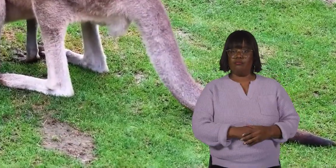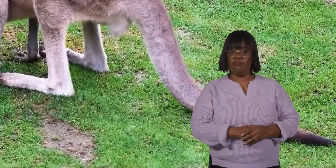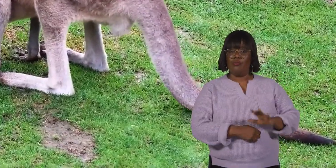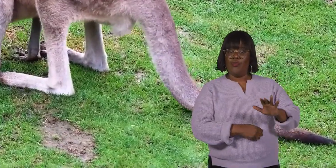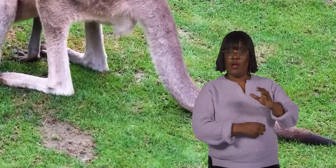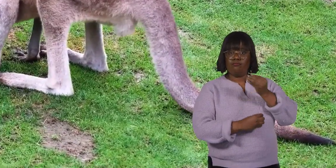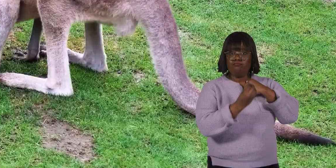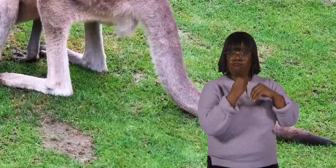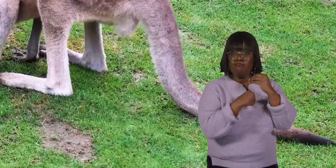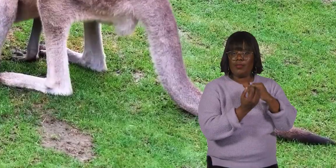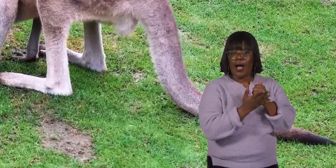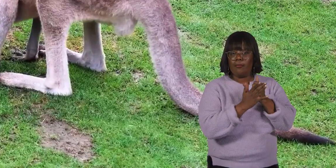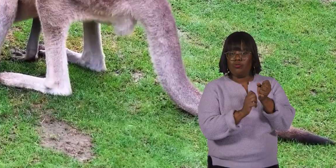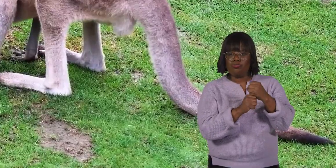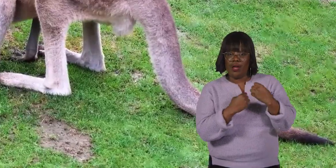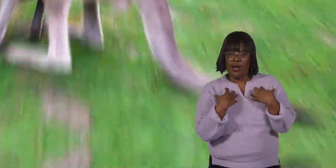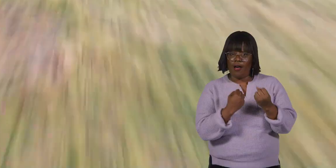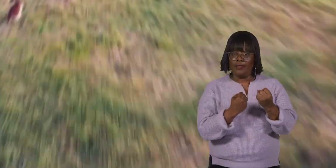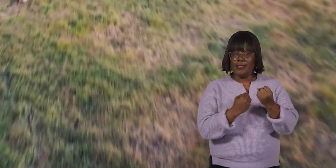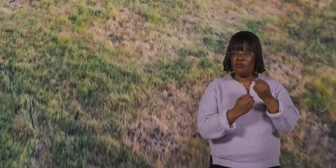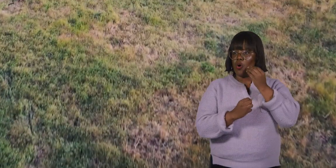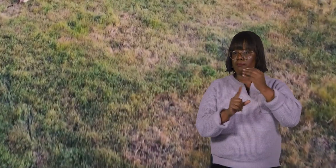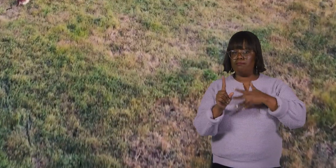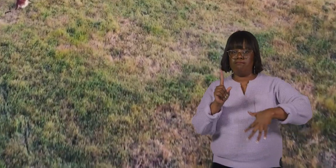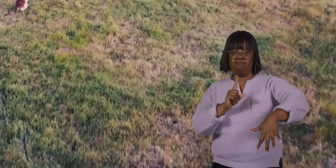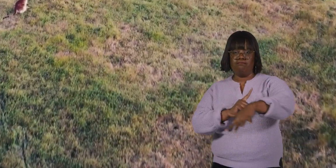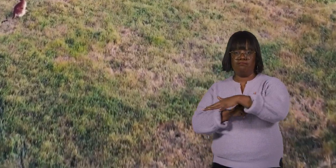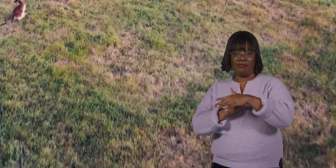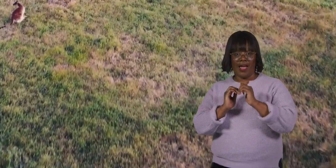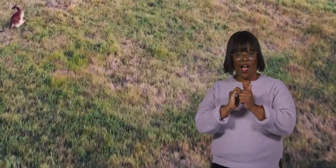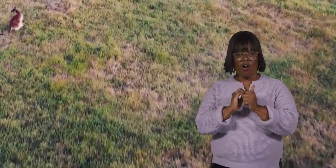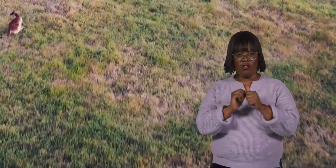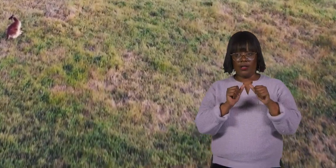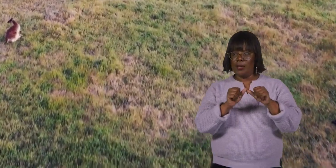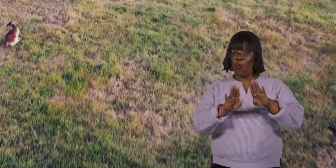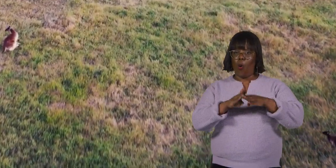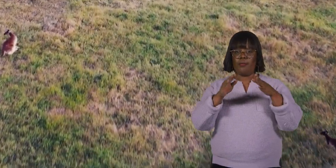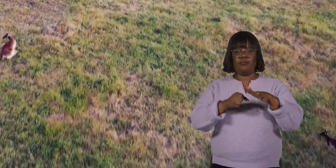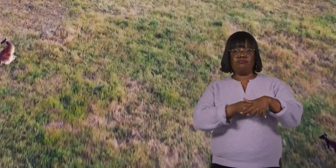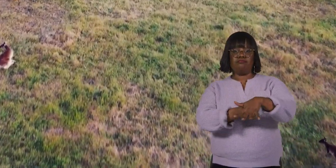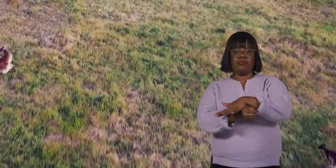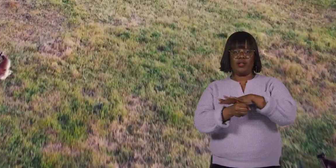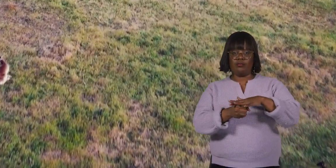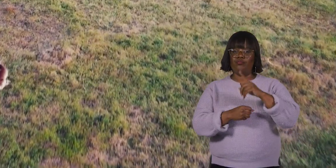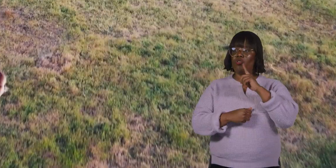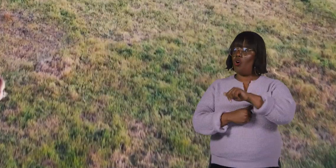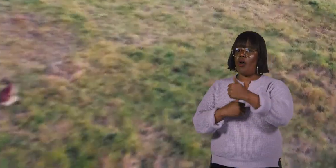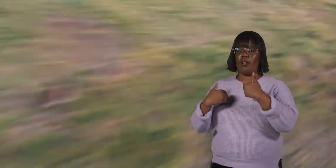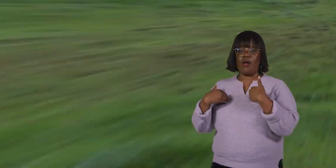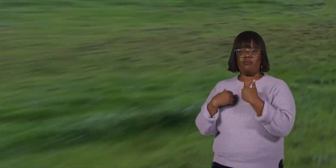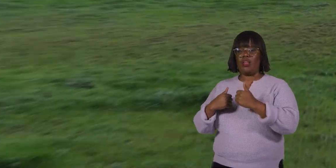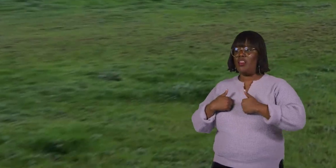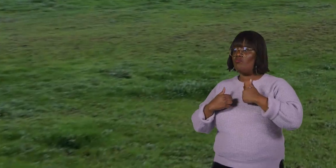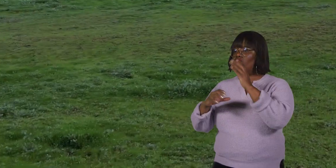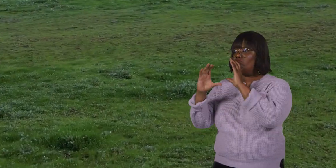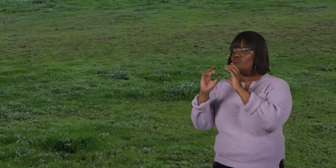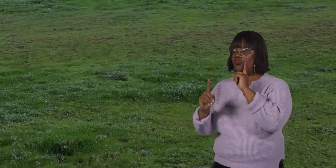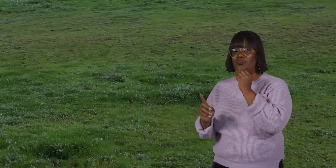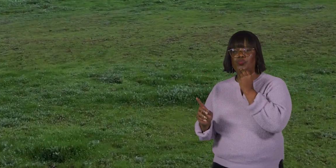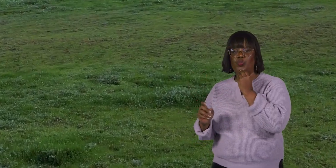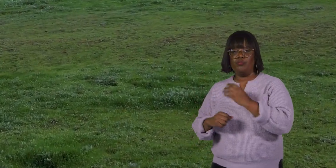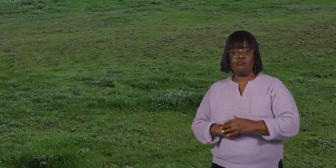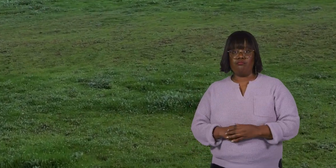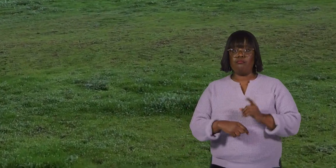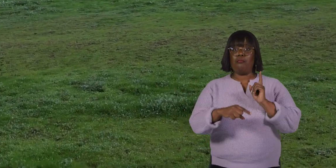also helps create a healthy animal habitat by maintaining open spaces where other species can live and find food. Additionally,